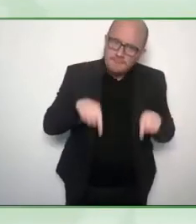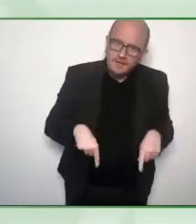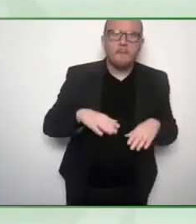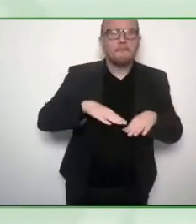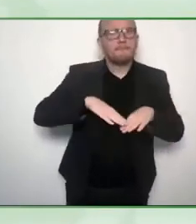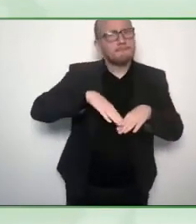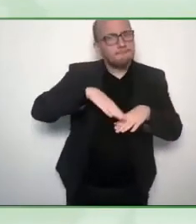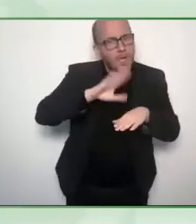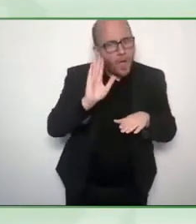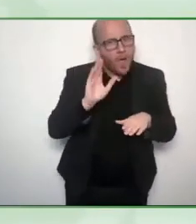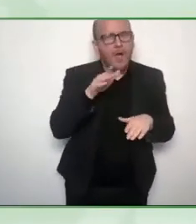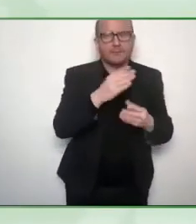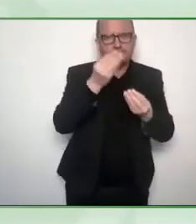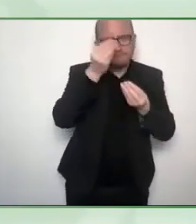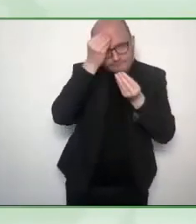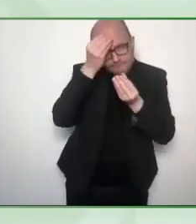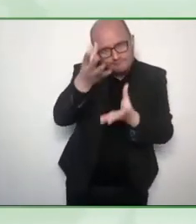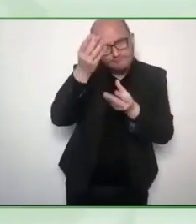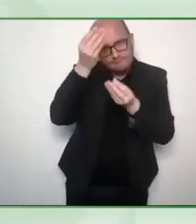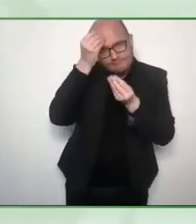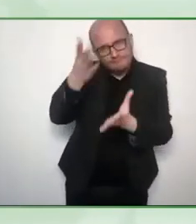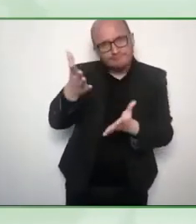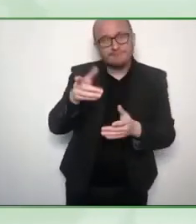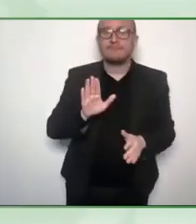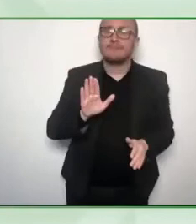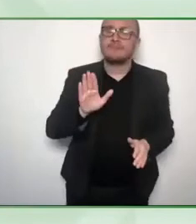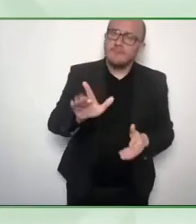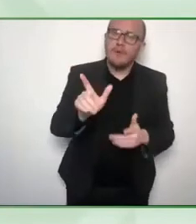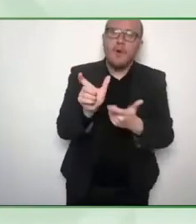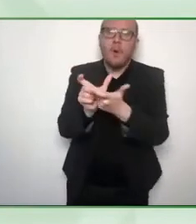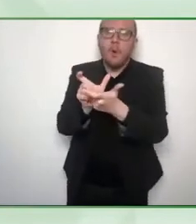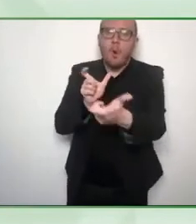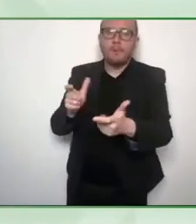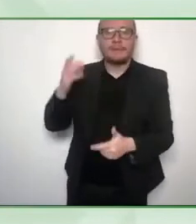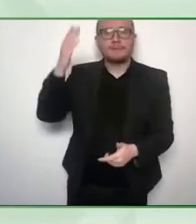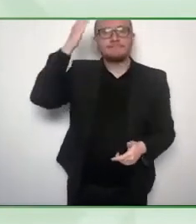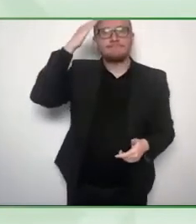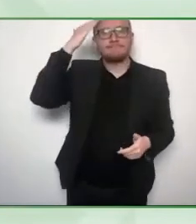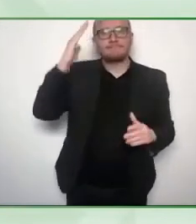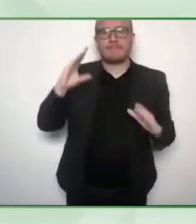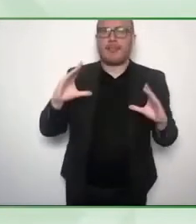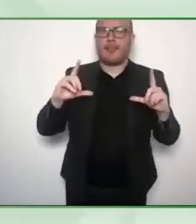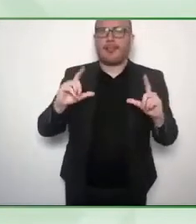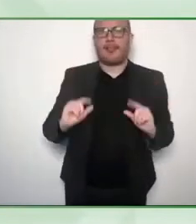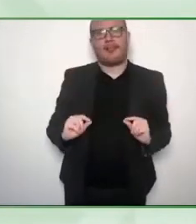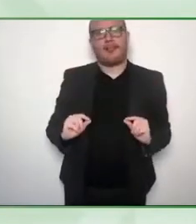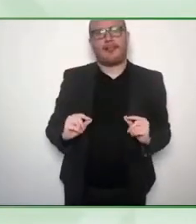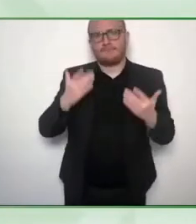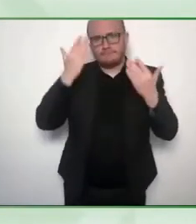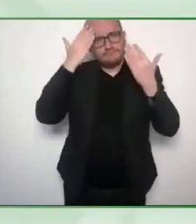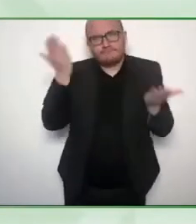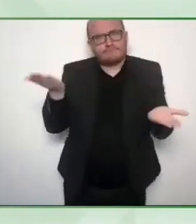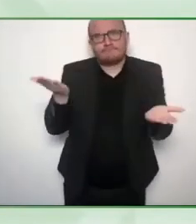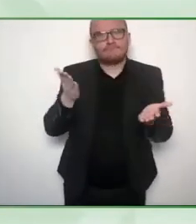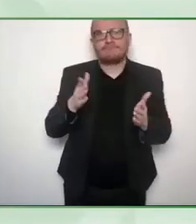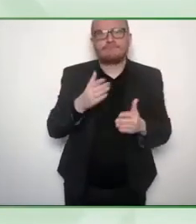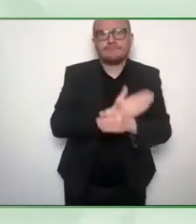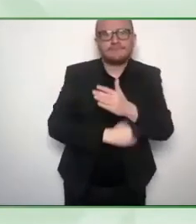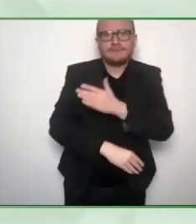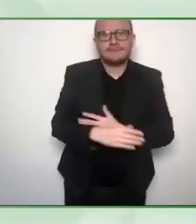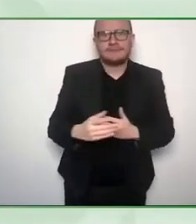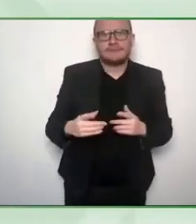gap, biggest gap lies. These businesses are also confused because